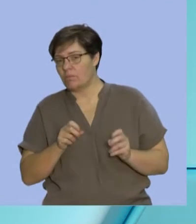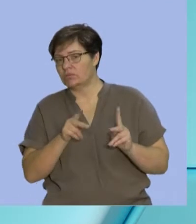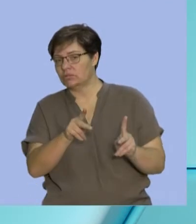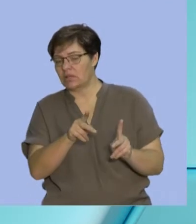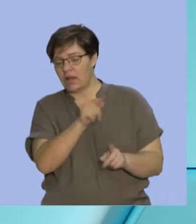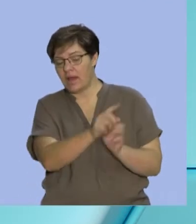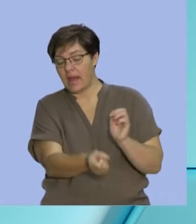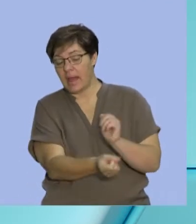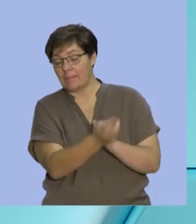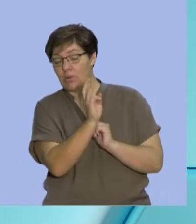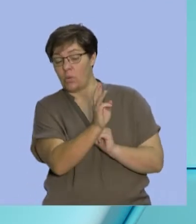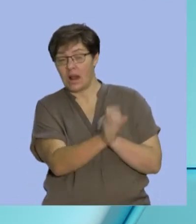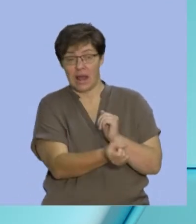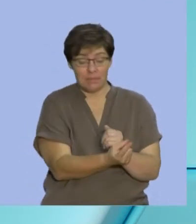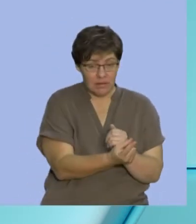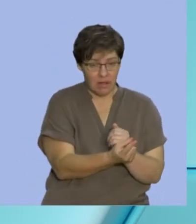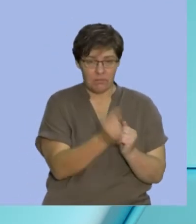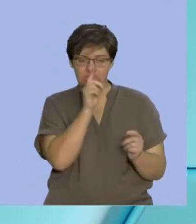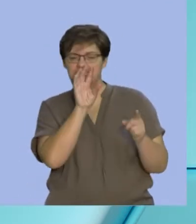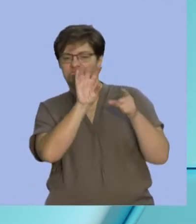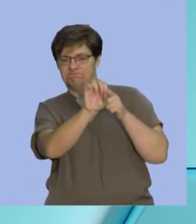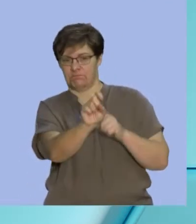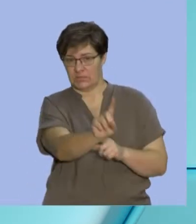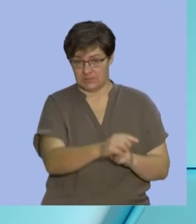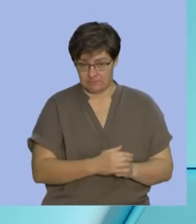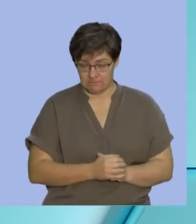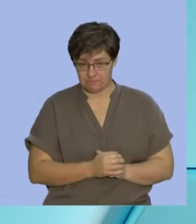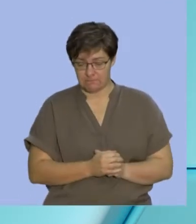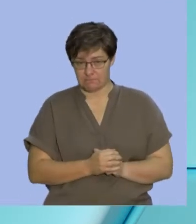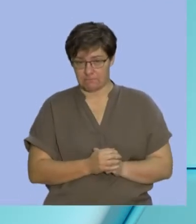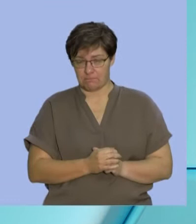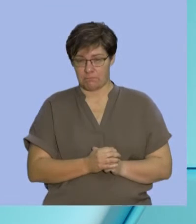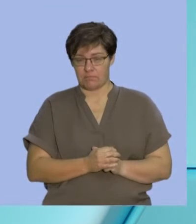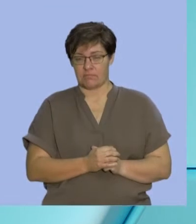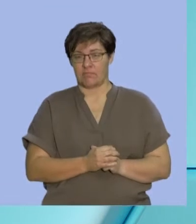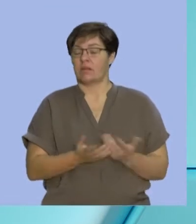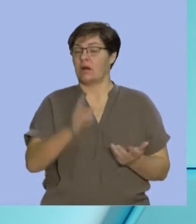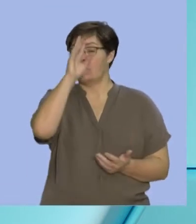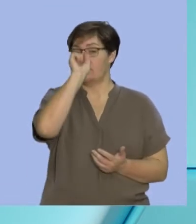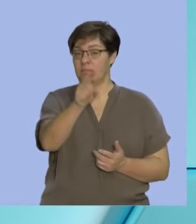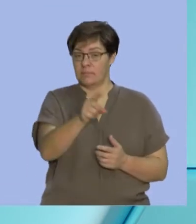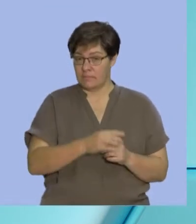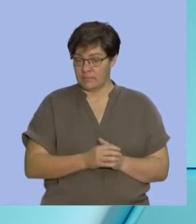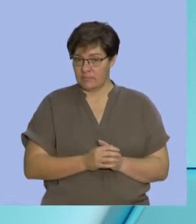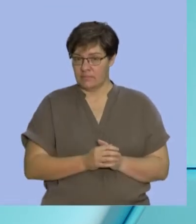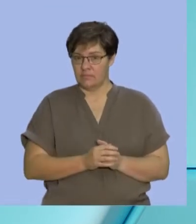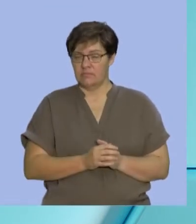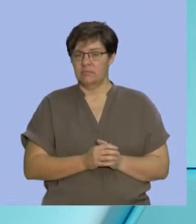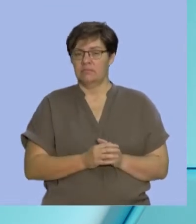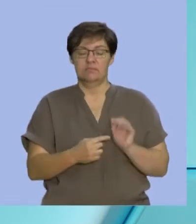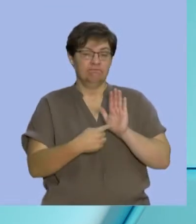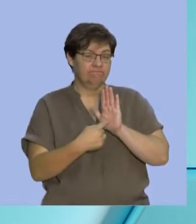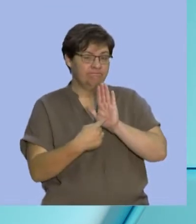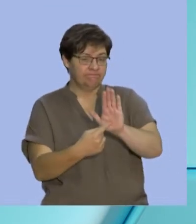certain events are going to take place, what that chance is going to be. Now, remember that we can represent these